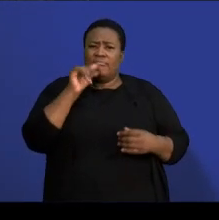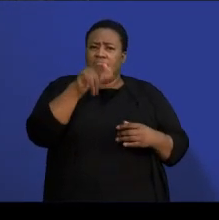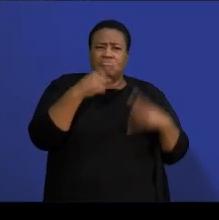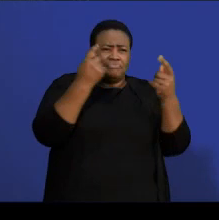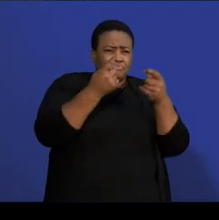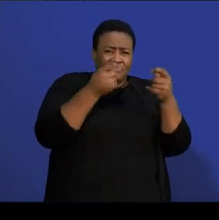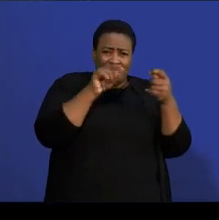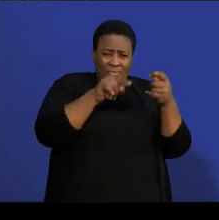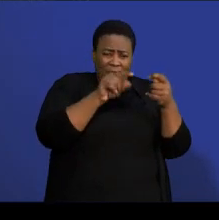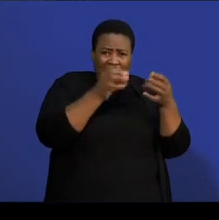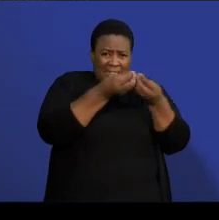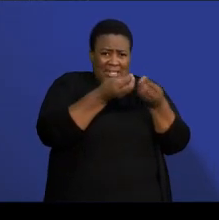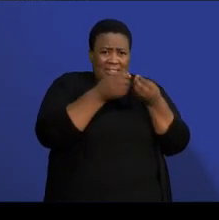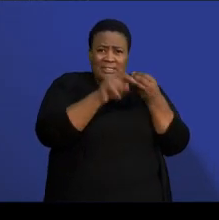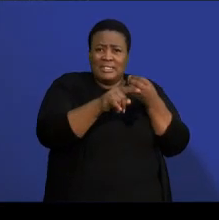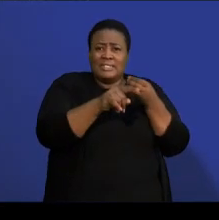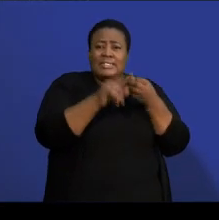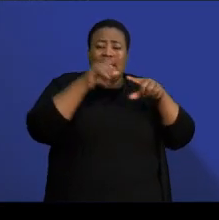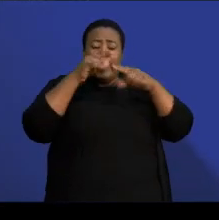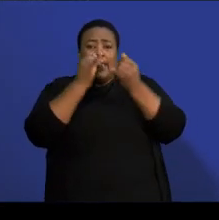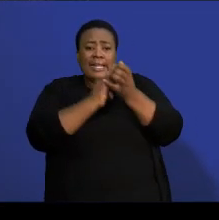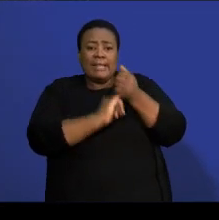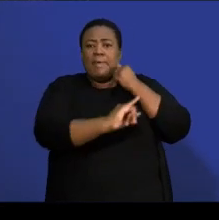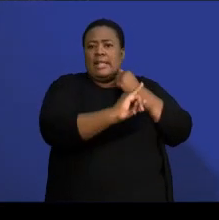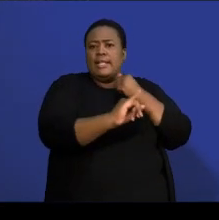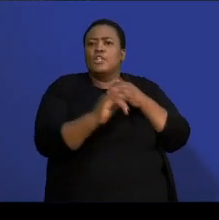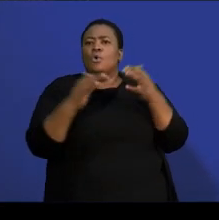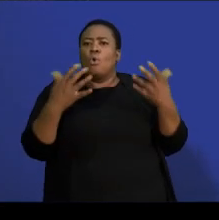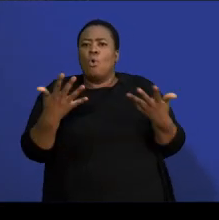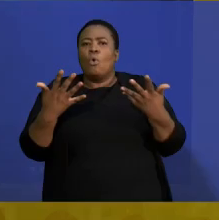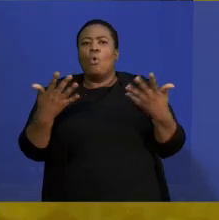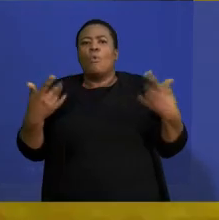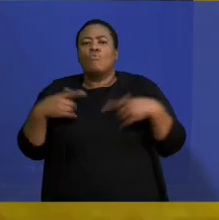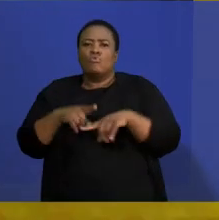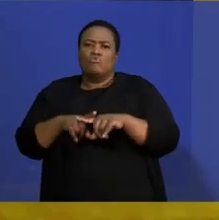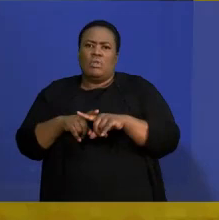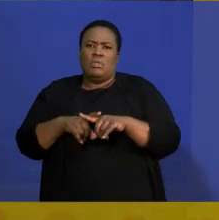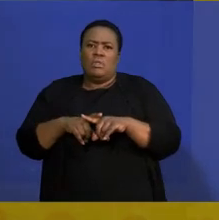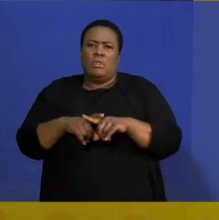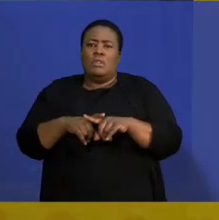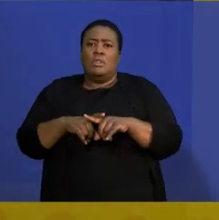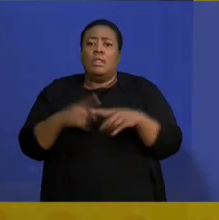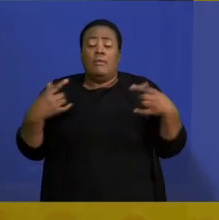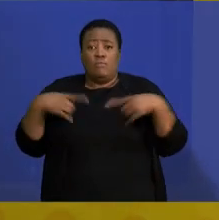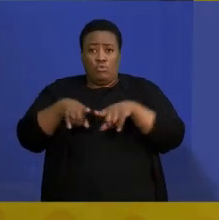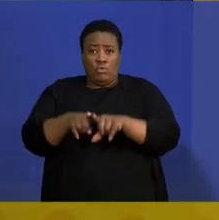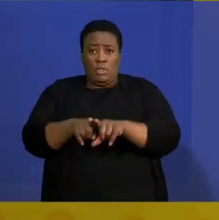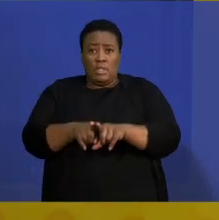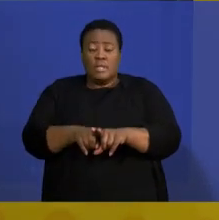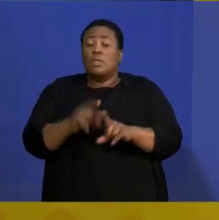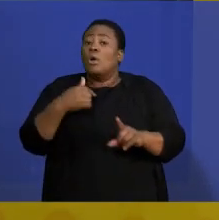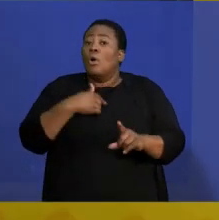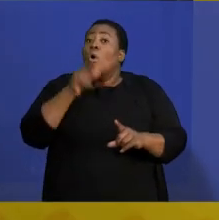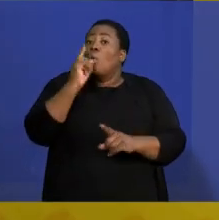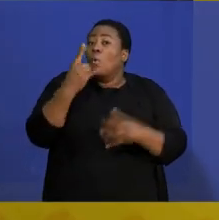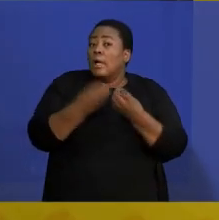mutually exclusive. Now, just to talk to you grade 12s, I hope that clears a few things there. One thing